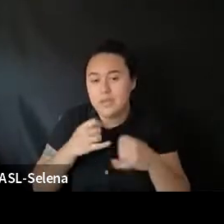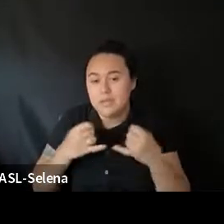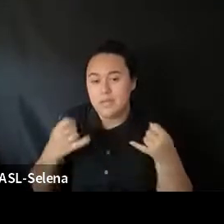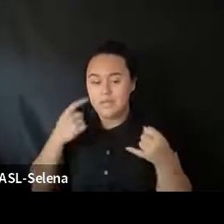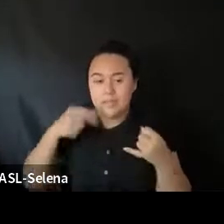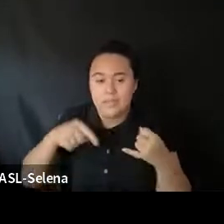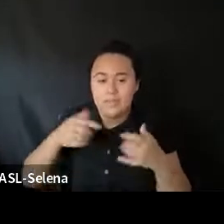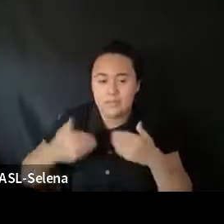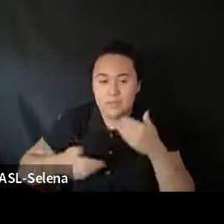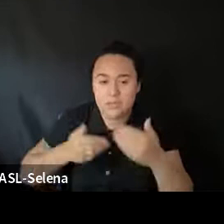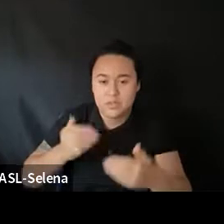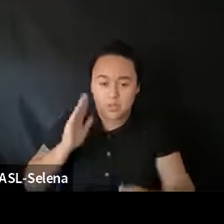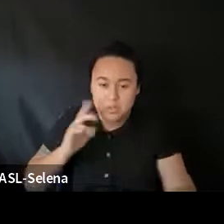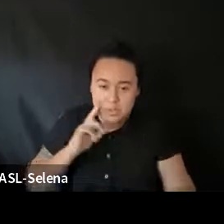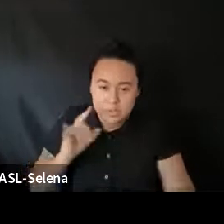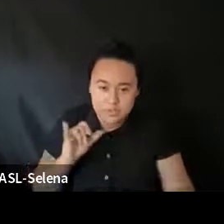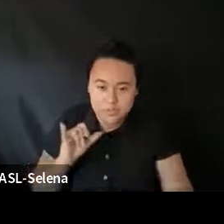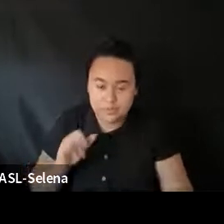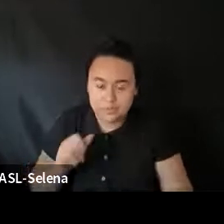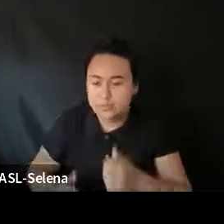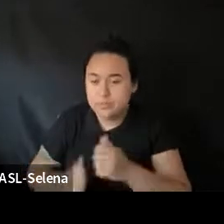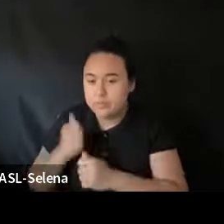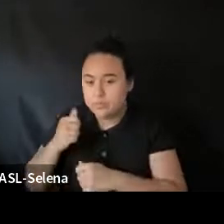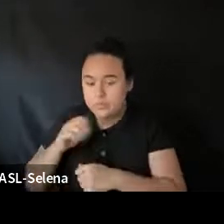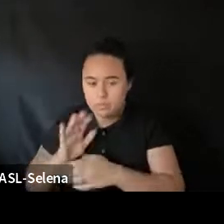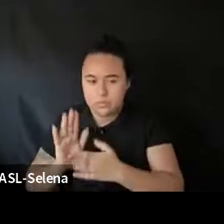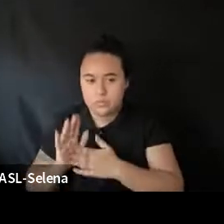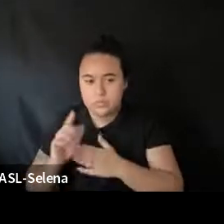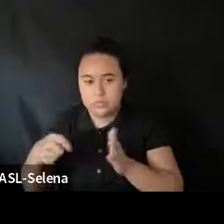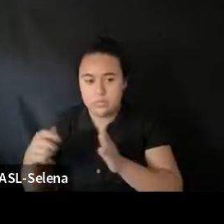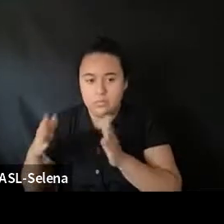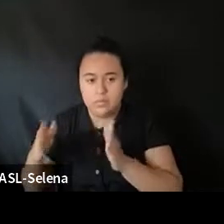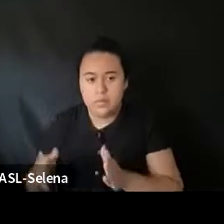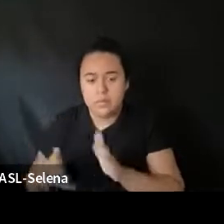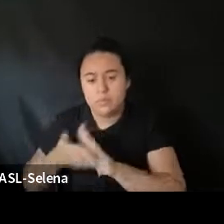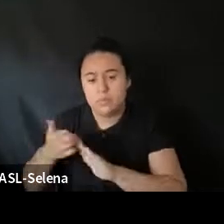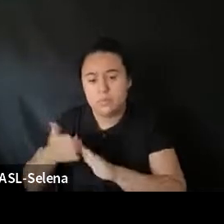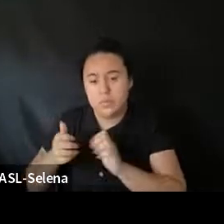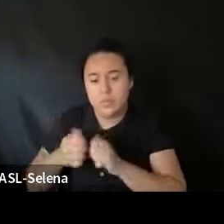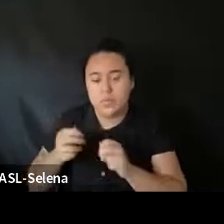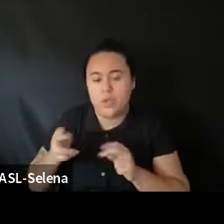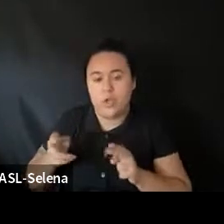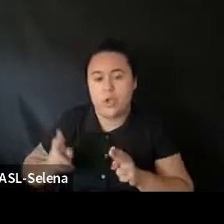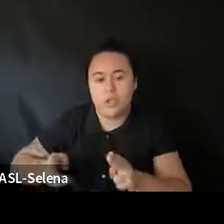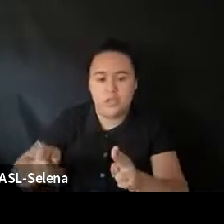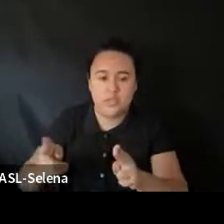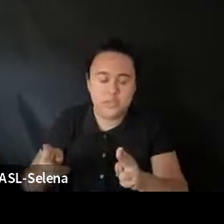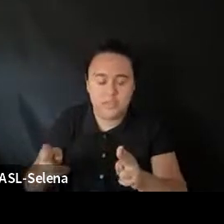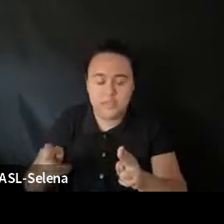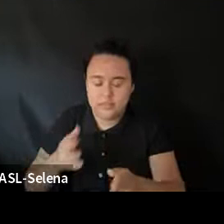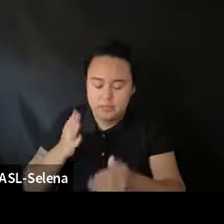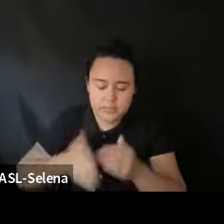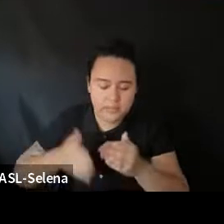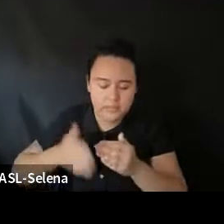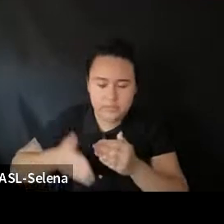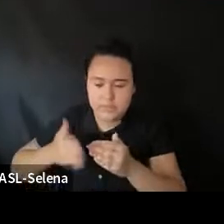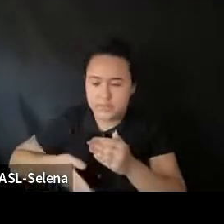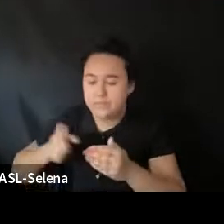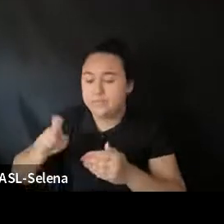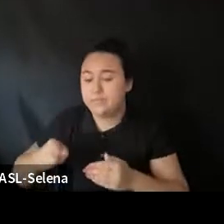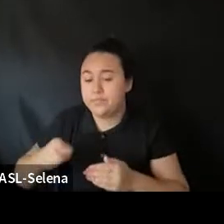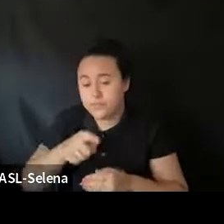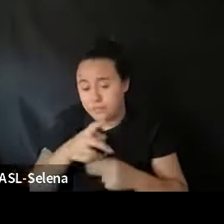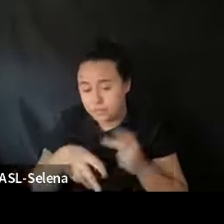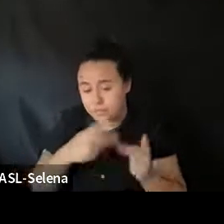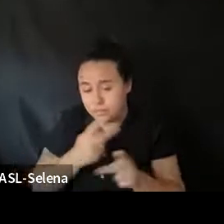process would be because most filmmakers are really operating with an urgency. And so I'm just wondering, is this a